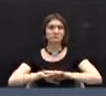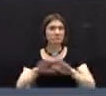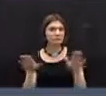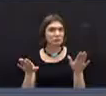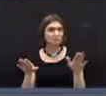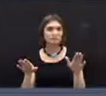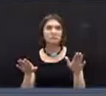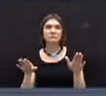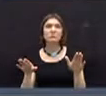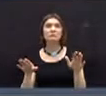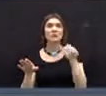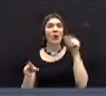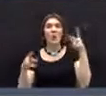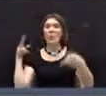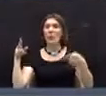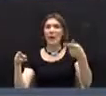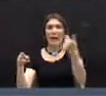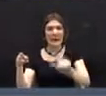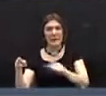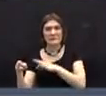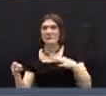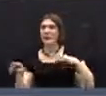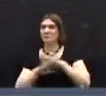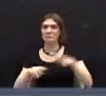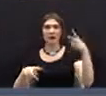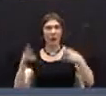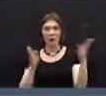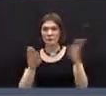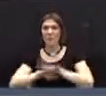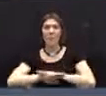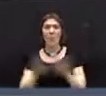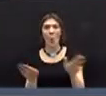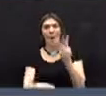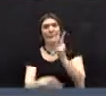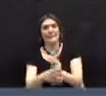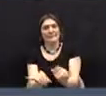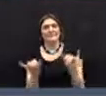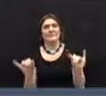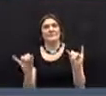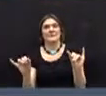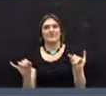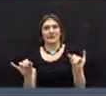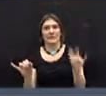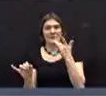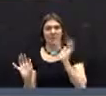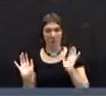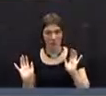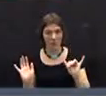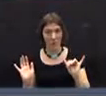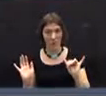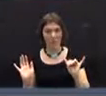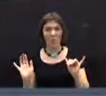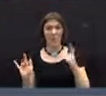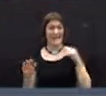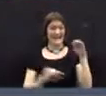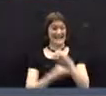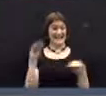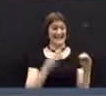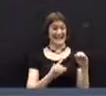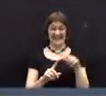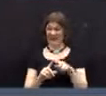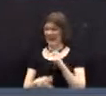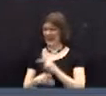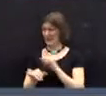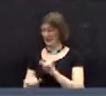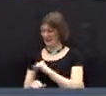really any cuts in services being made by the select board in reformulating this budget.